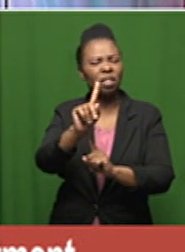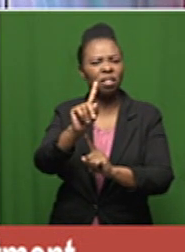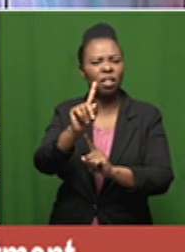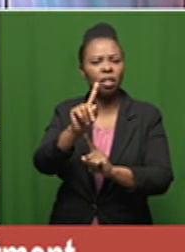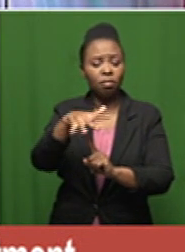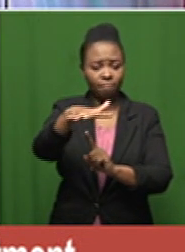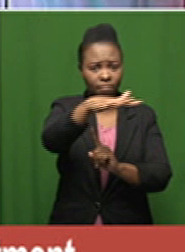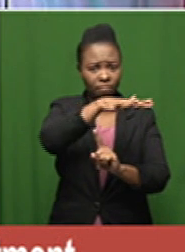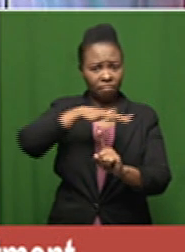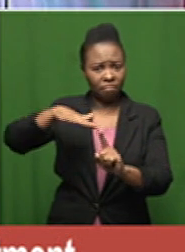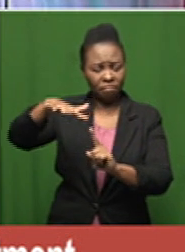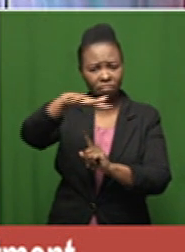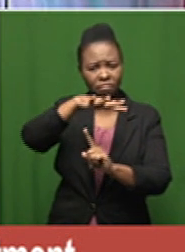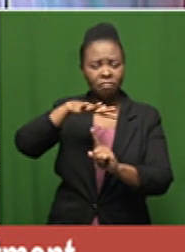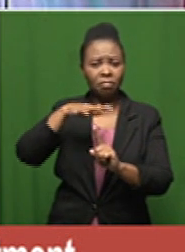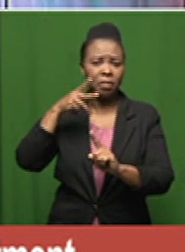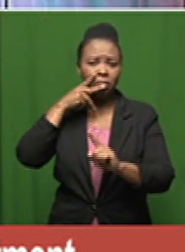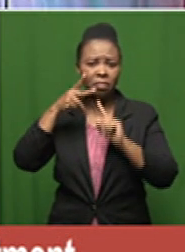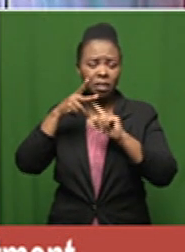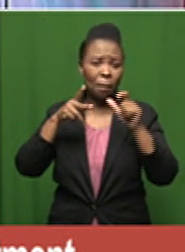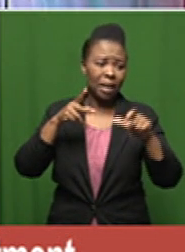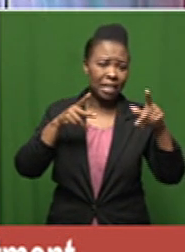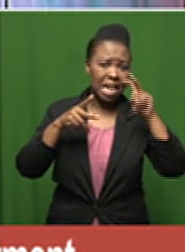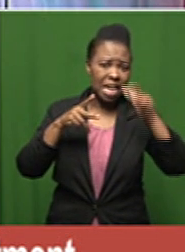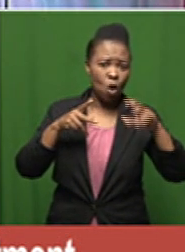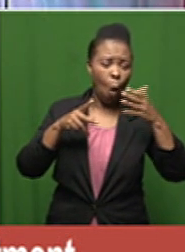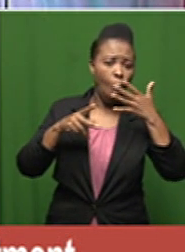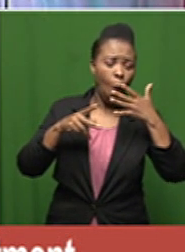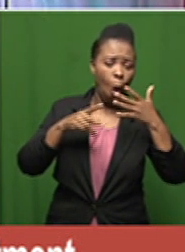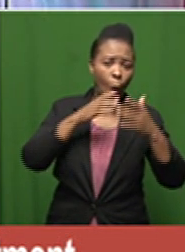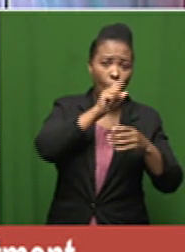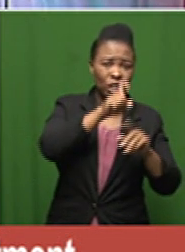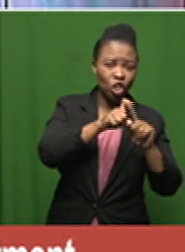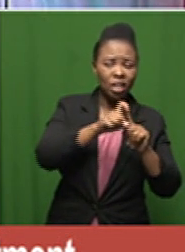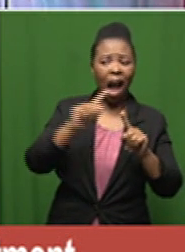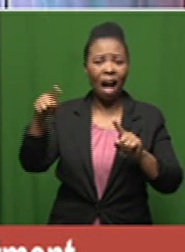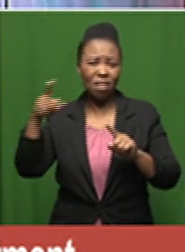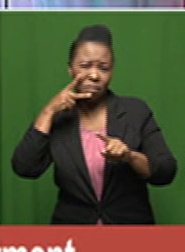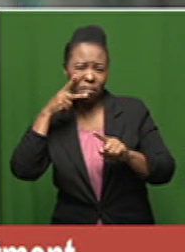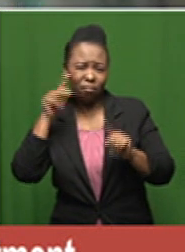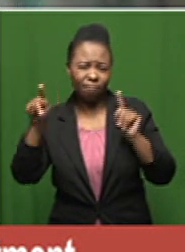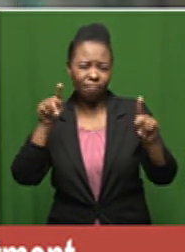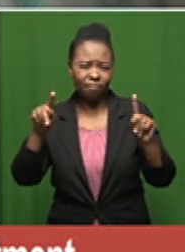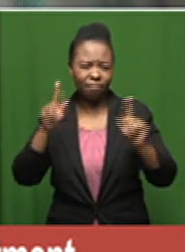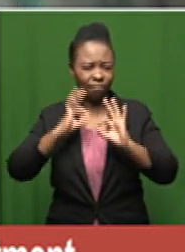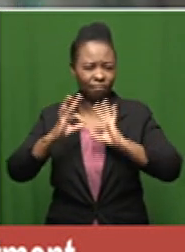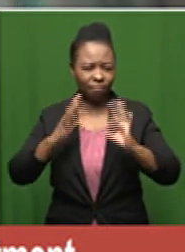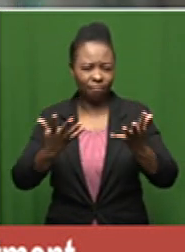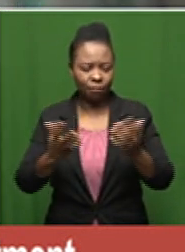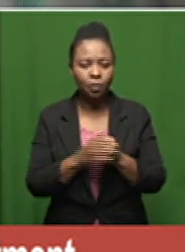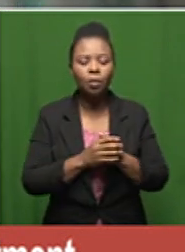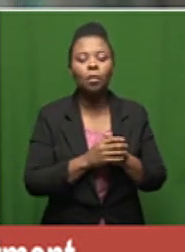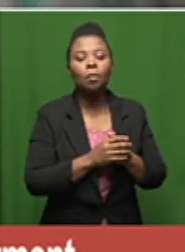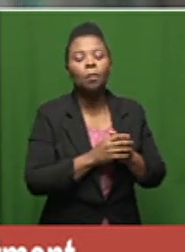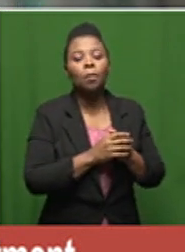where somebody's desperately requiring oxygen well i think that the biggest uh initial problem